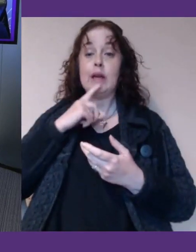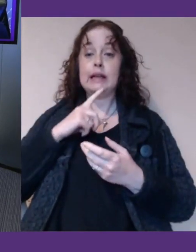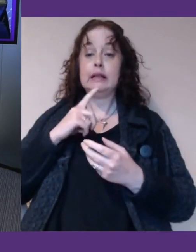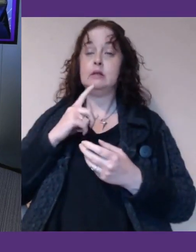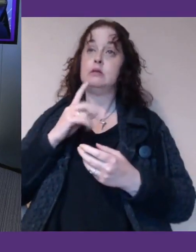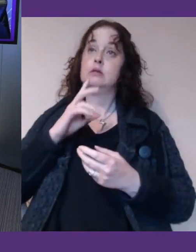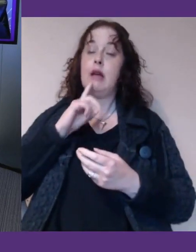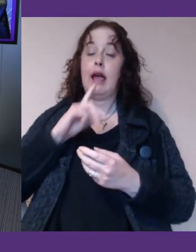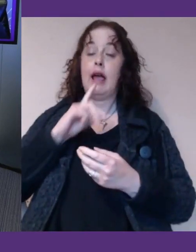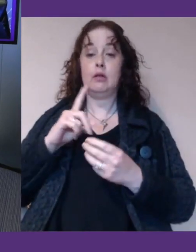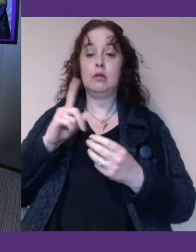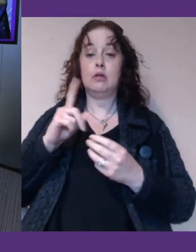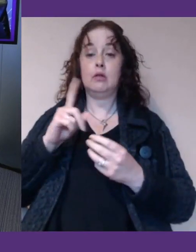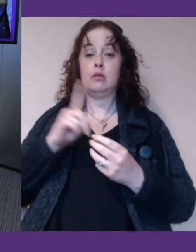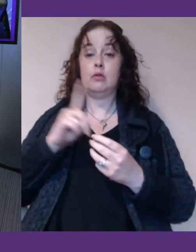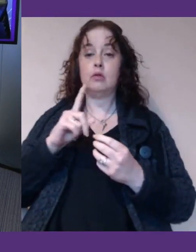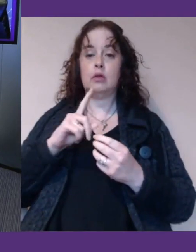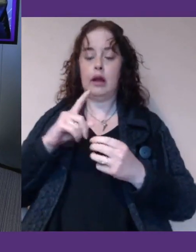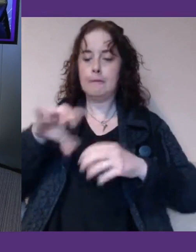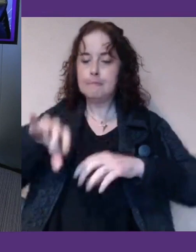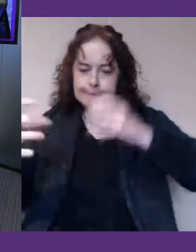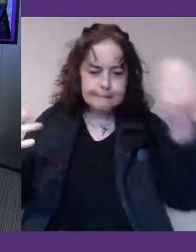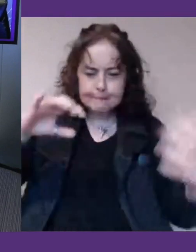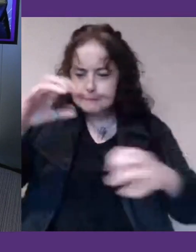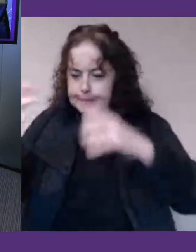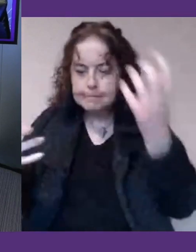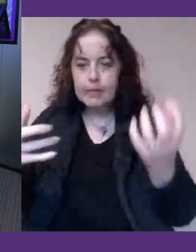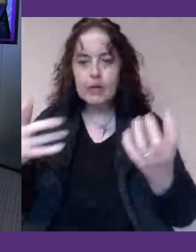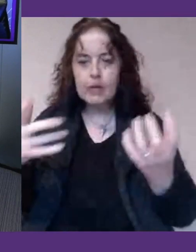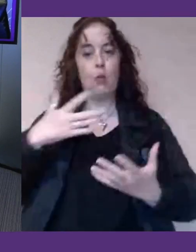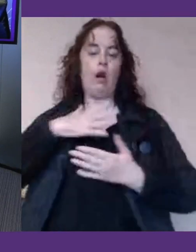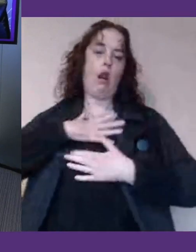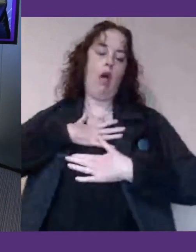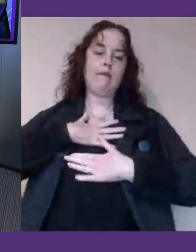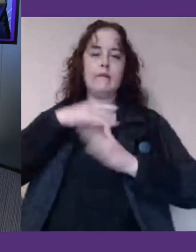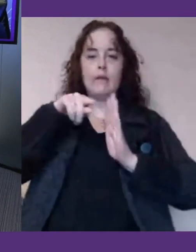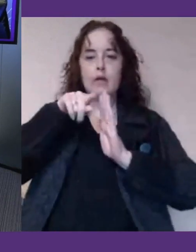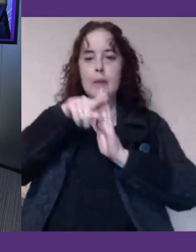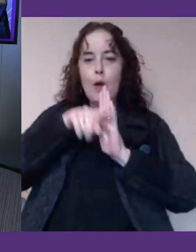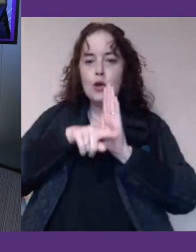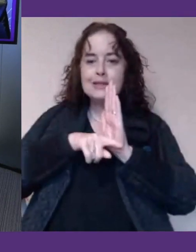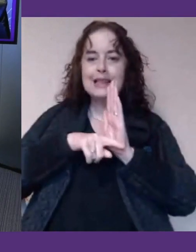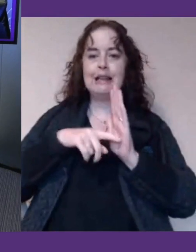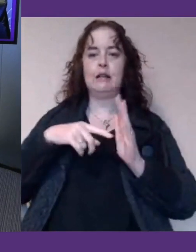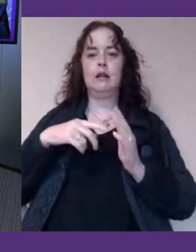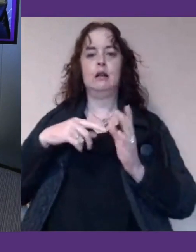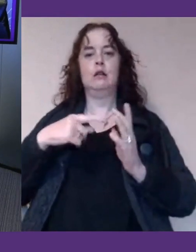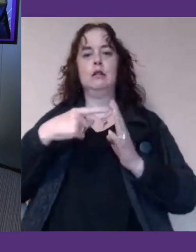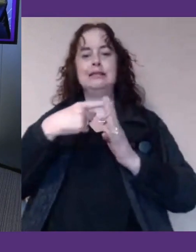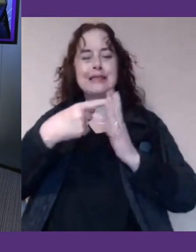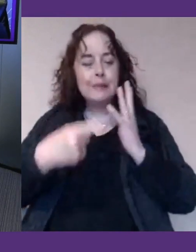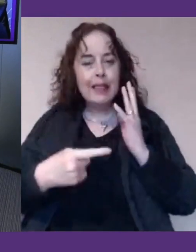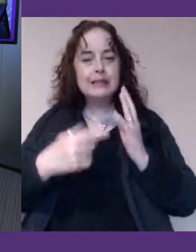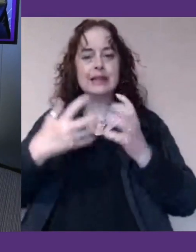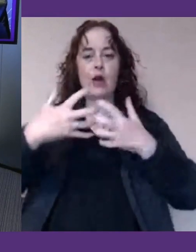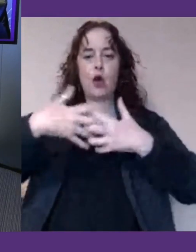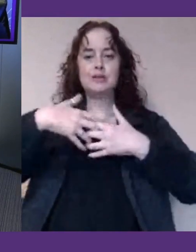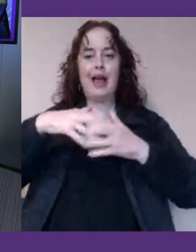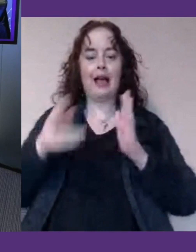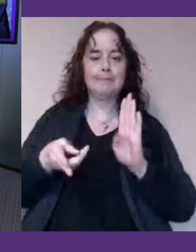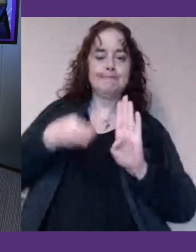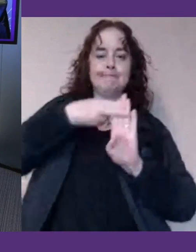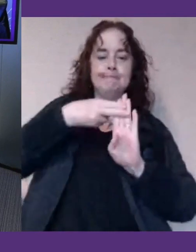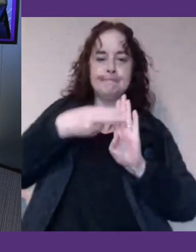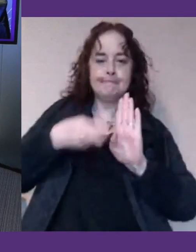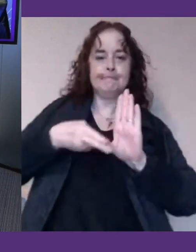stone unturned. We love the policies that have the big kind of disability and tech badge on them and we want to work on